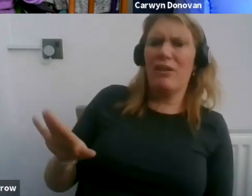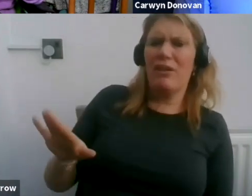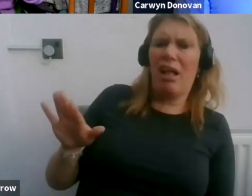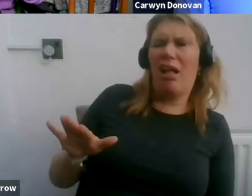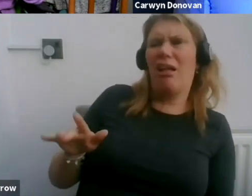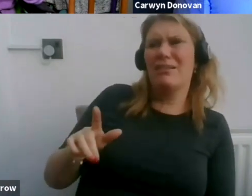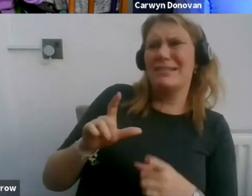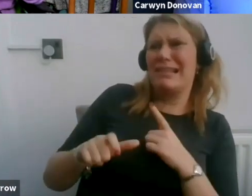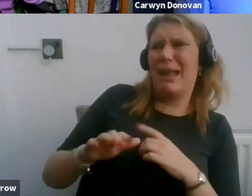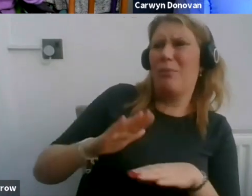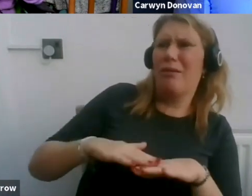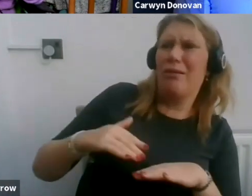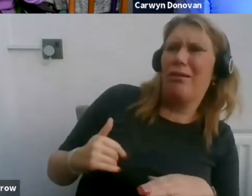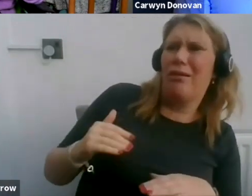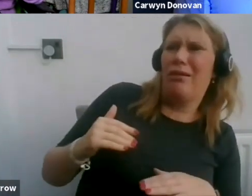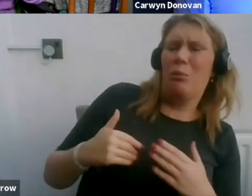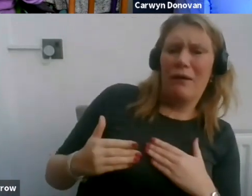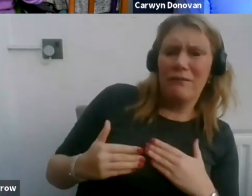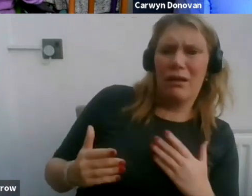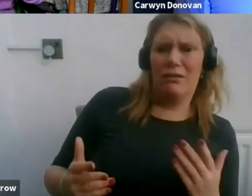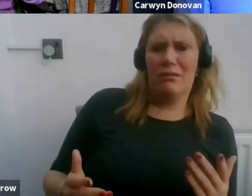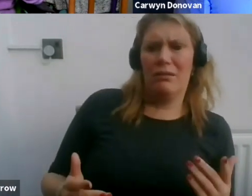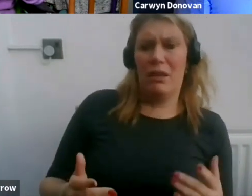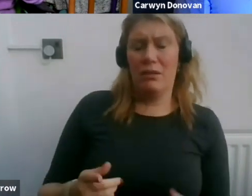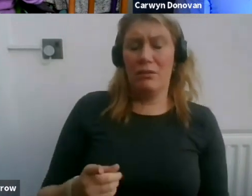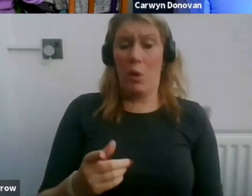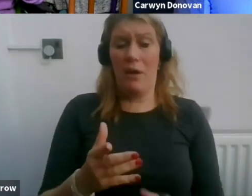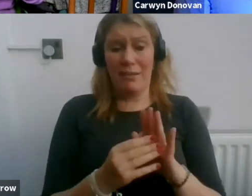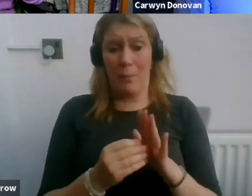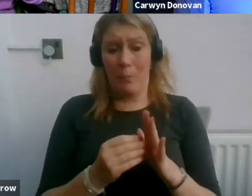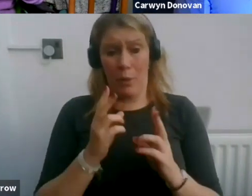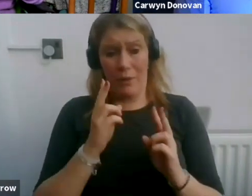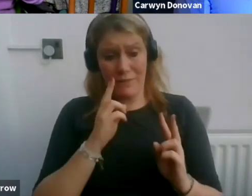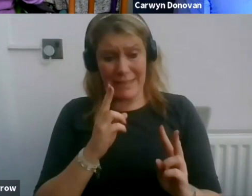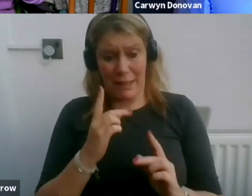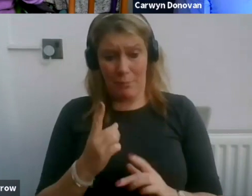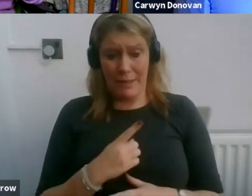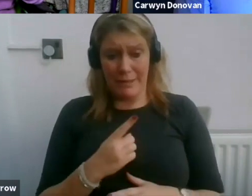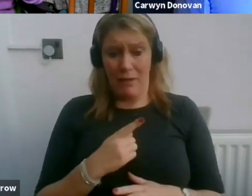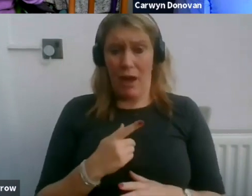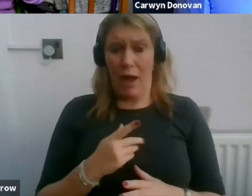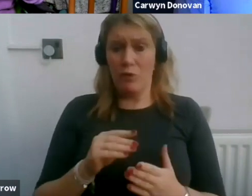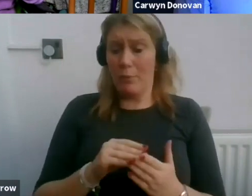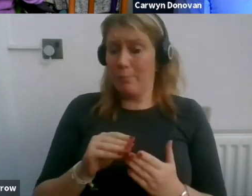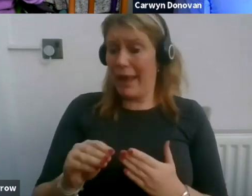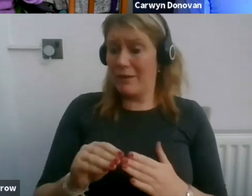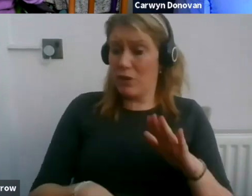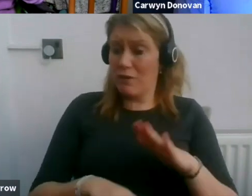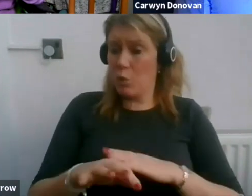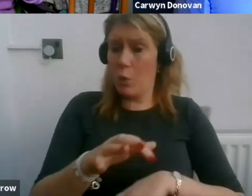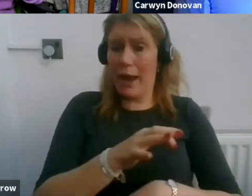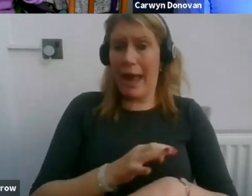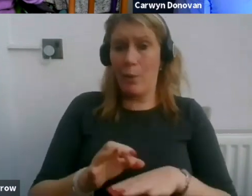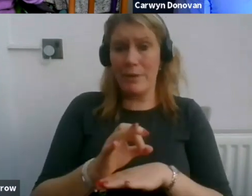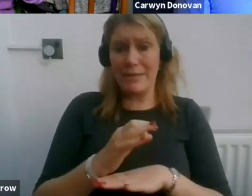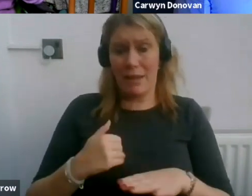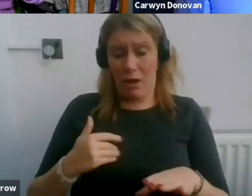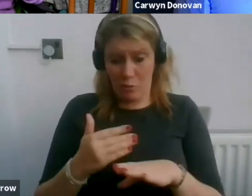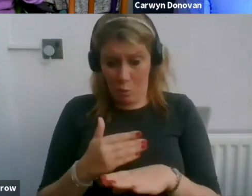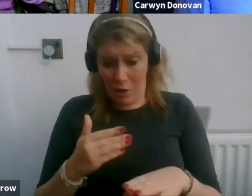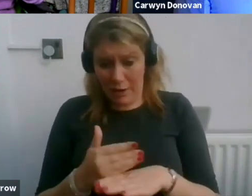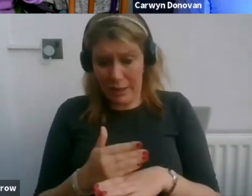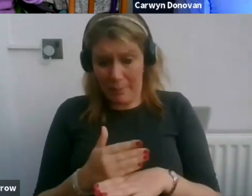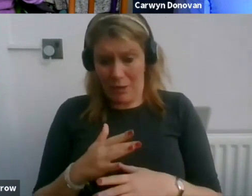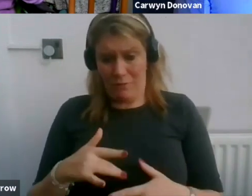more than once seen occasions where people said, well, I'm not being paid for all the hours that I did and somehow that's not seen as a legitimate